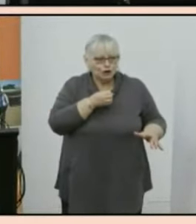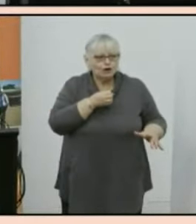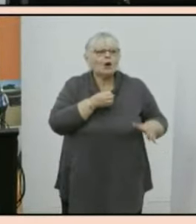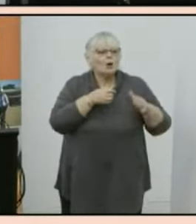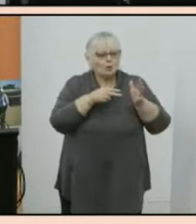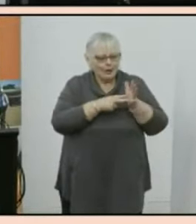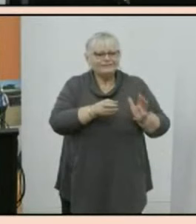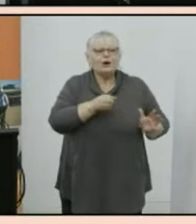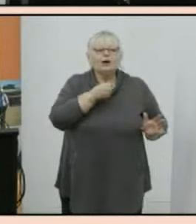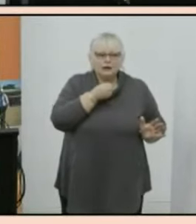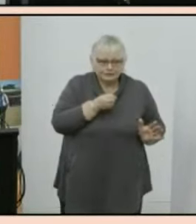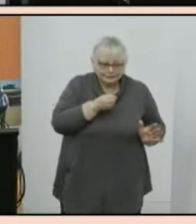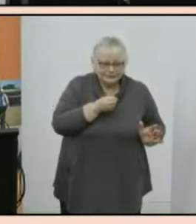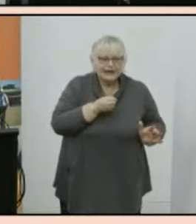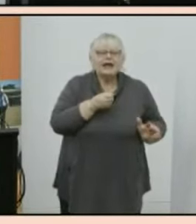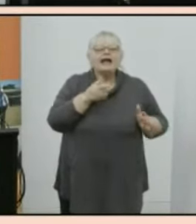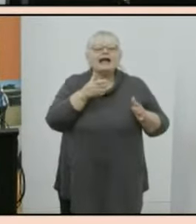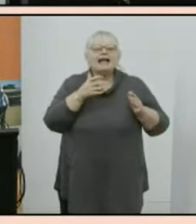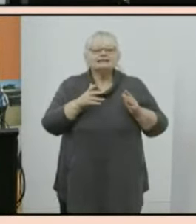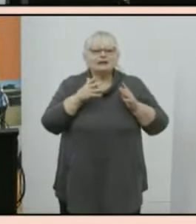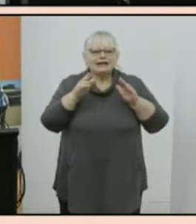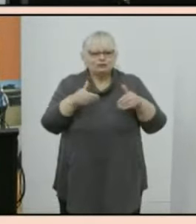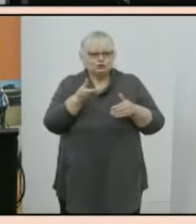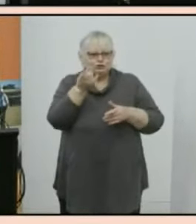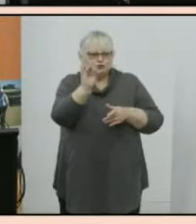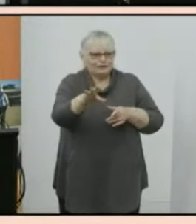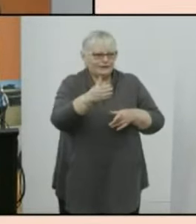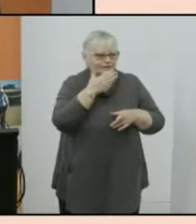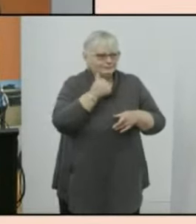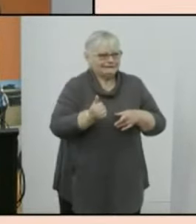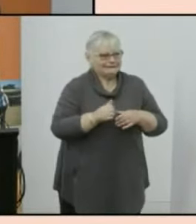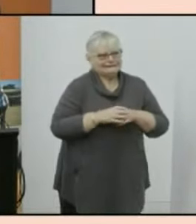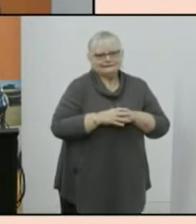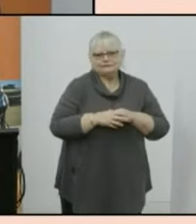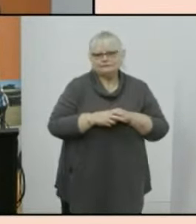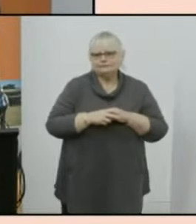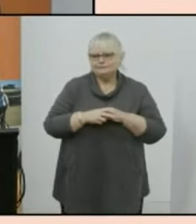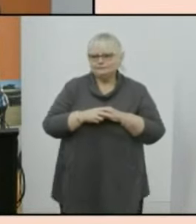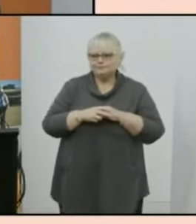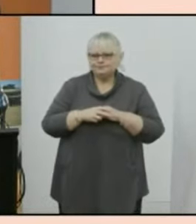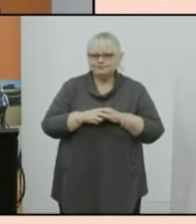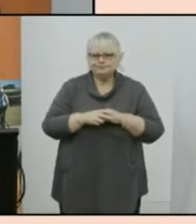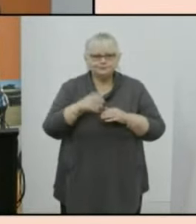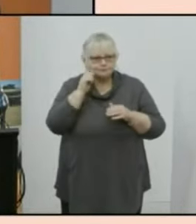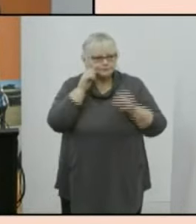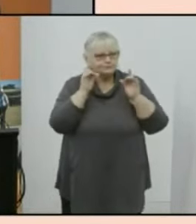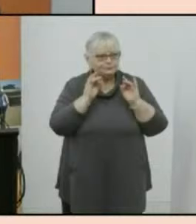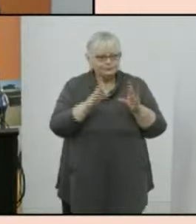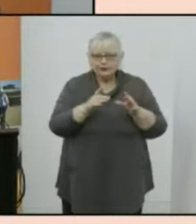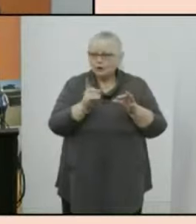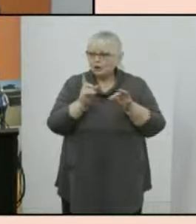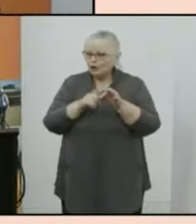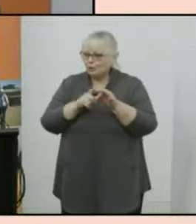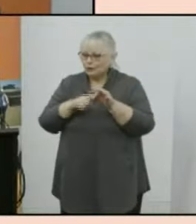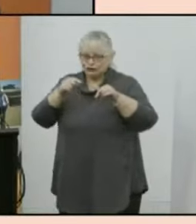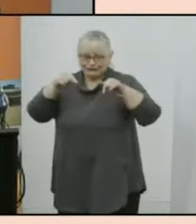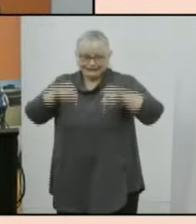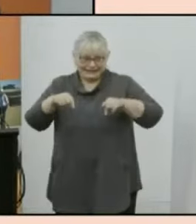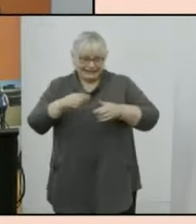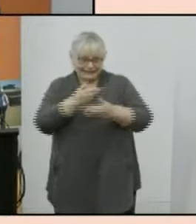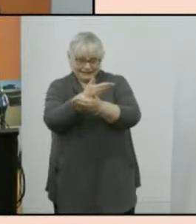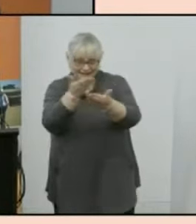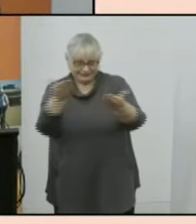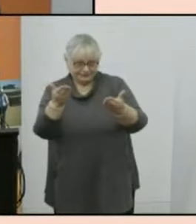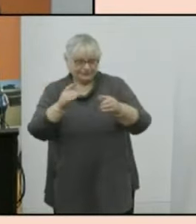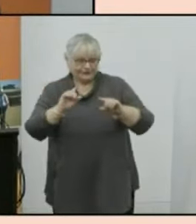to please introduce yourself to the panelists before you ask your question we're going to start by taking questions here in the floor